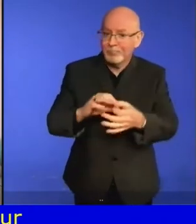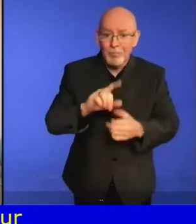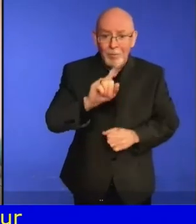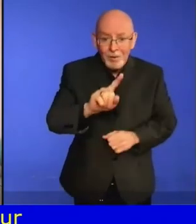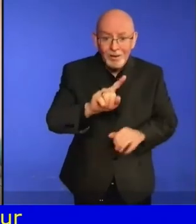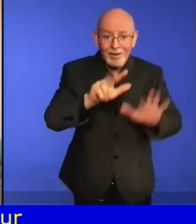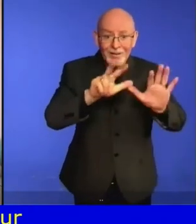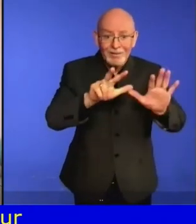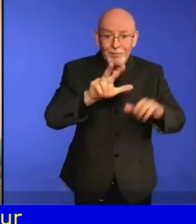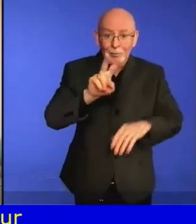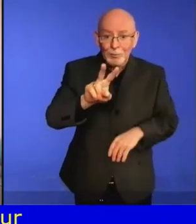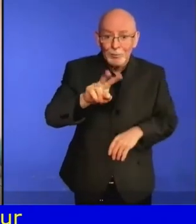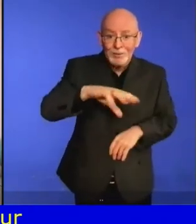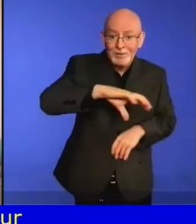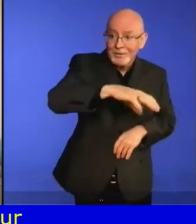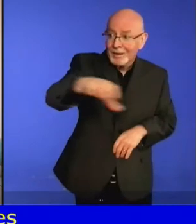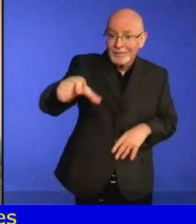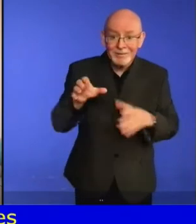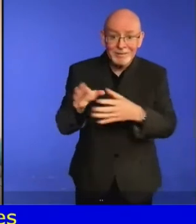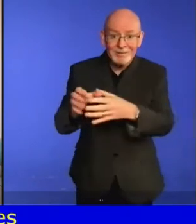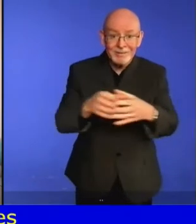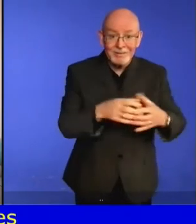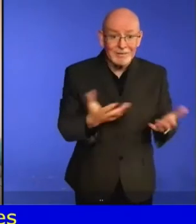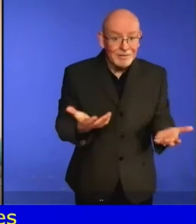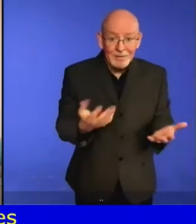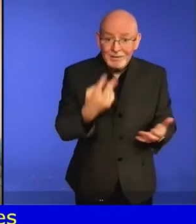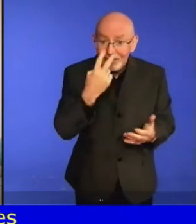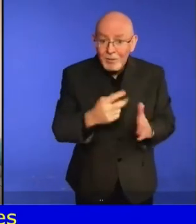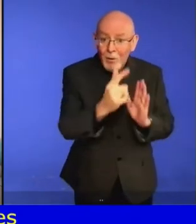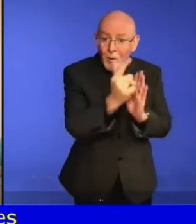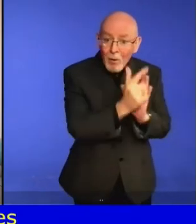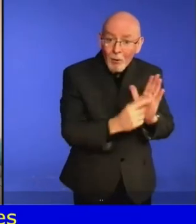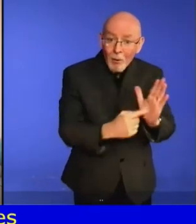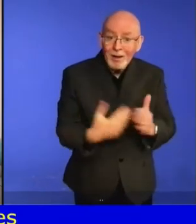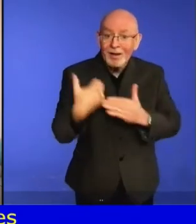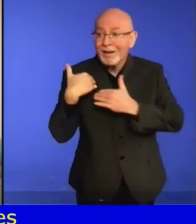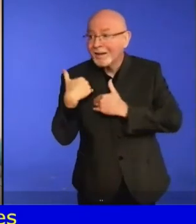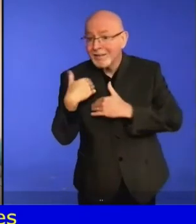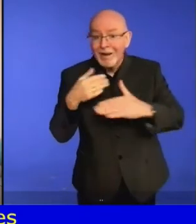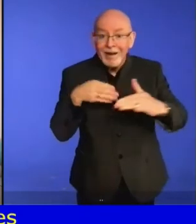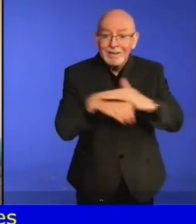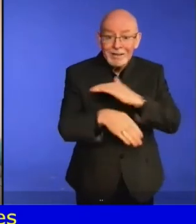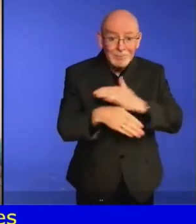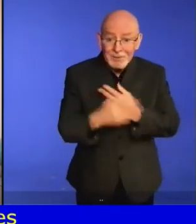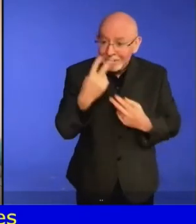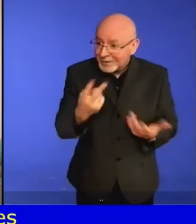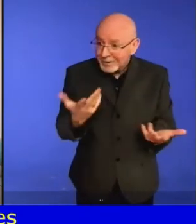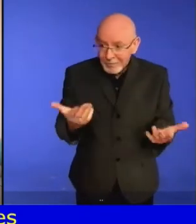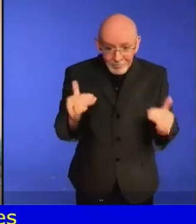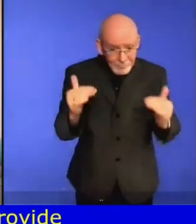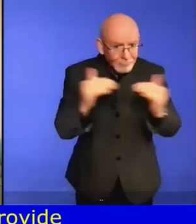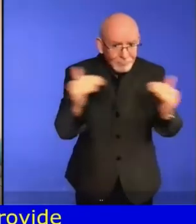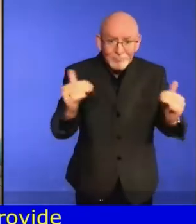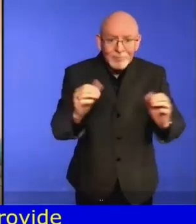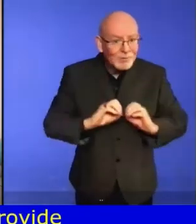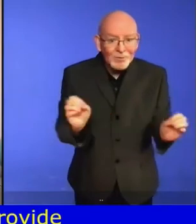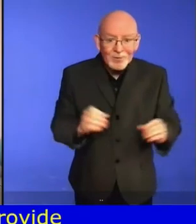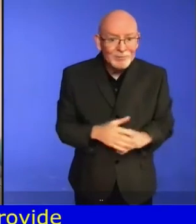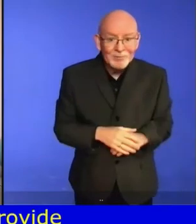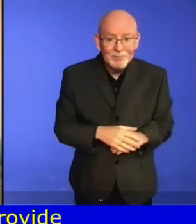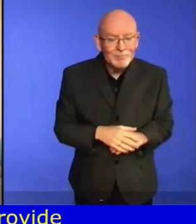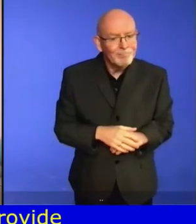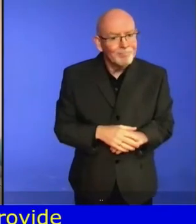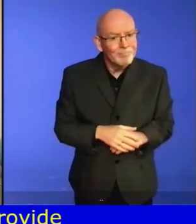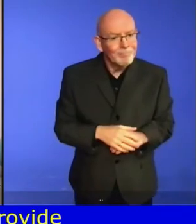I am convinced that creating global big data to address the critical situation